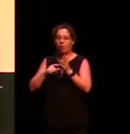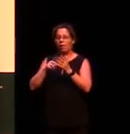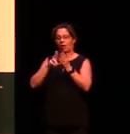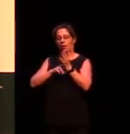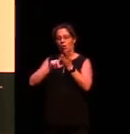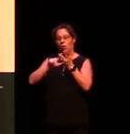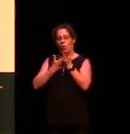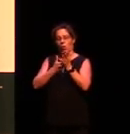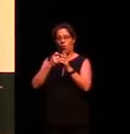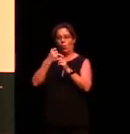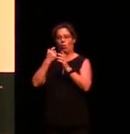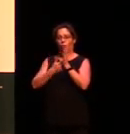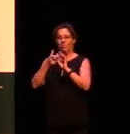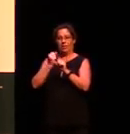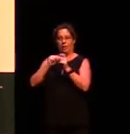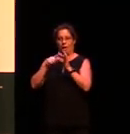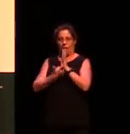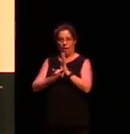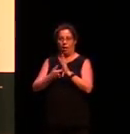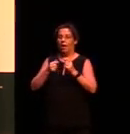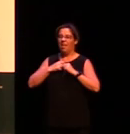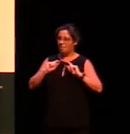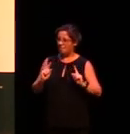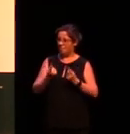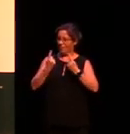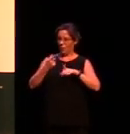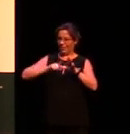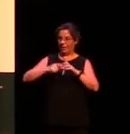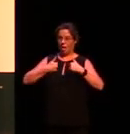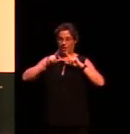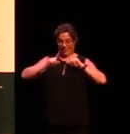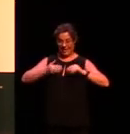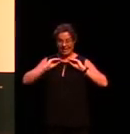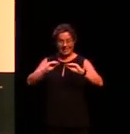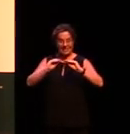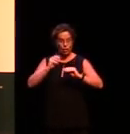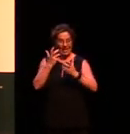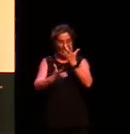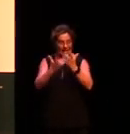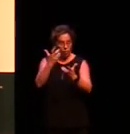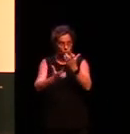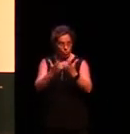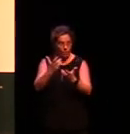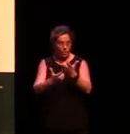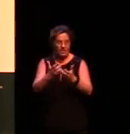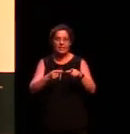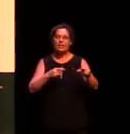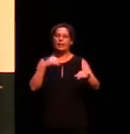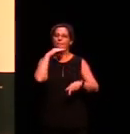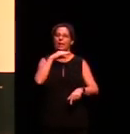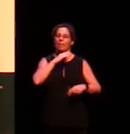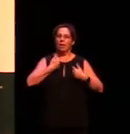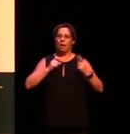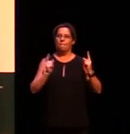Rachel since my first year teaching at Melbourne University in 1988. I've got to explain what known means because